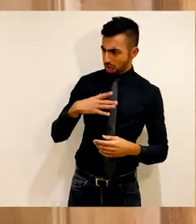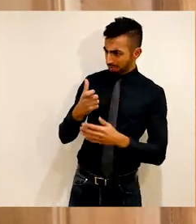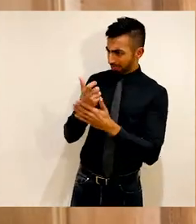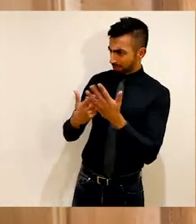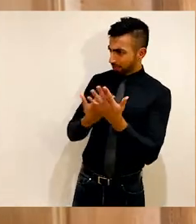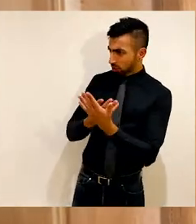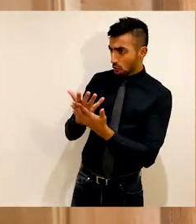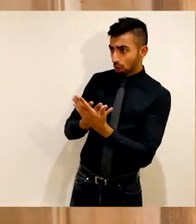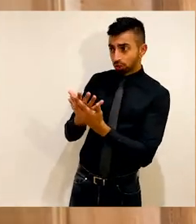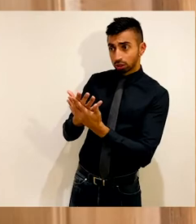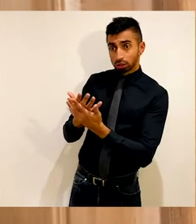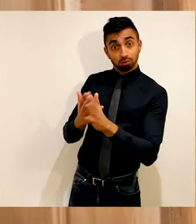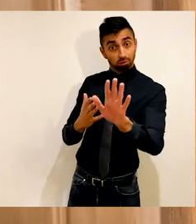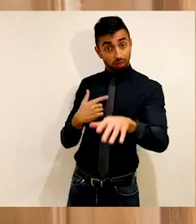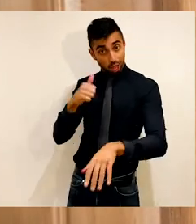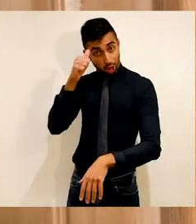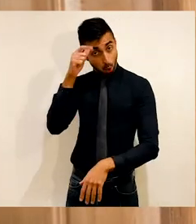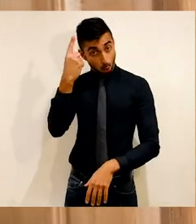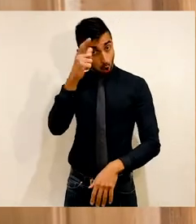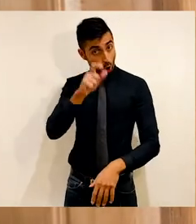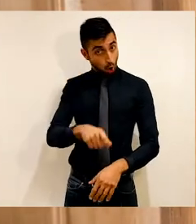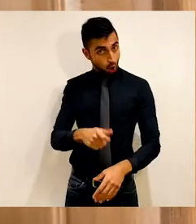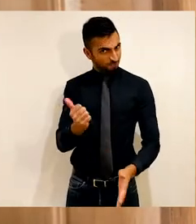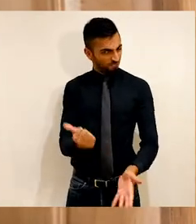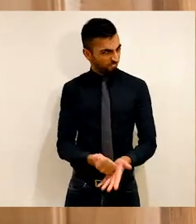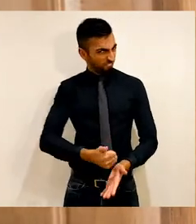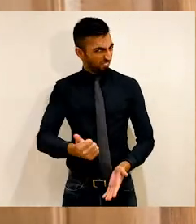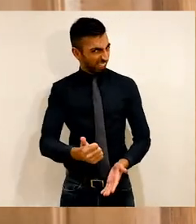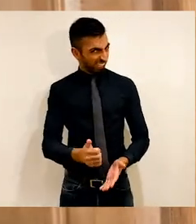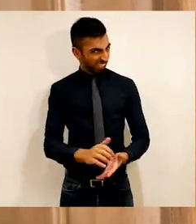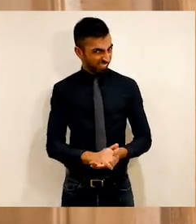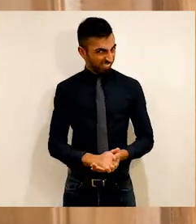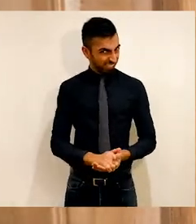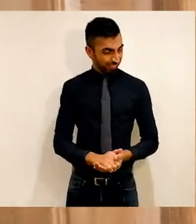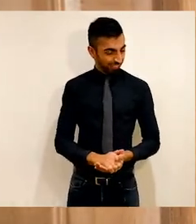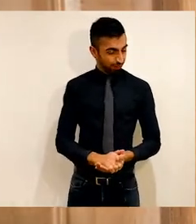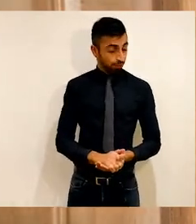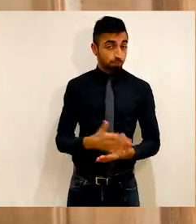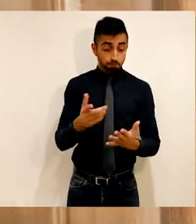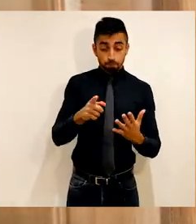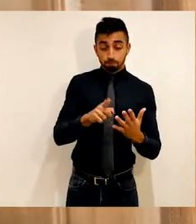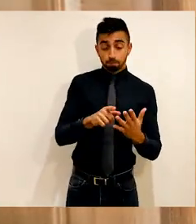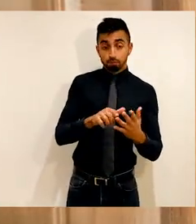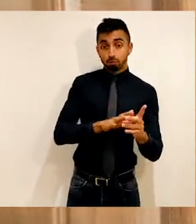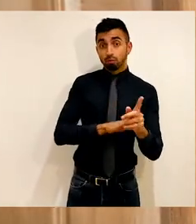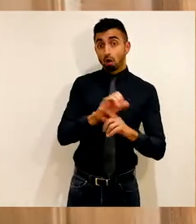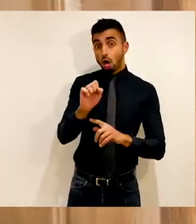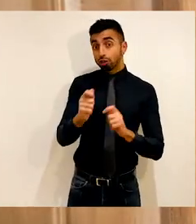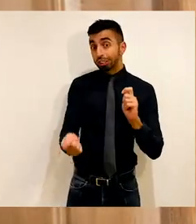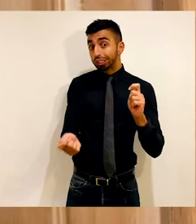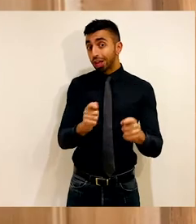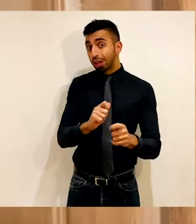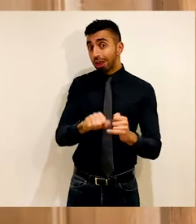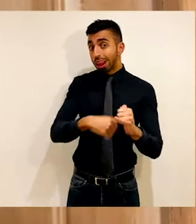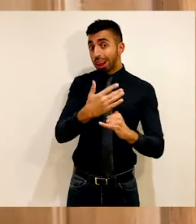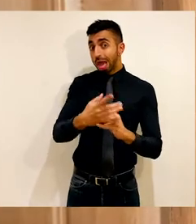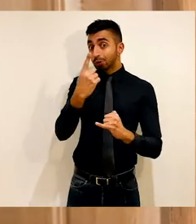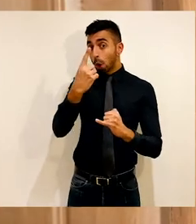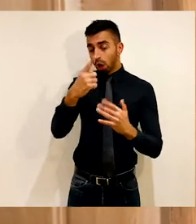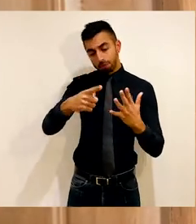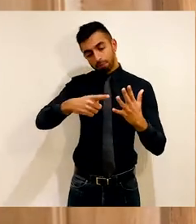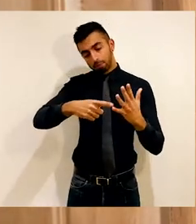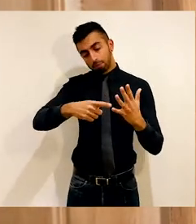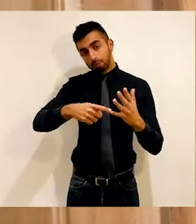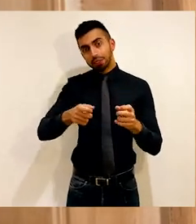help from a disability consultant. I know, a really good one. But after we change culture, the final